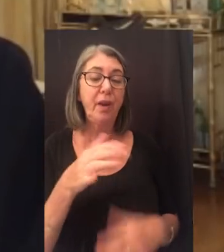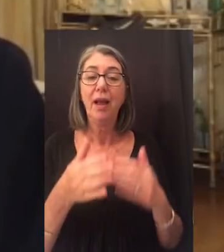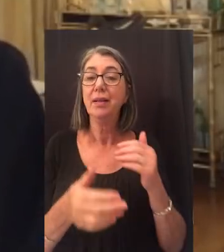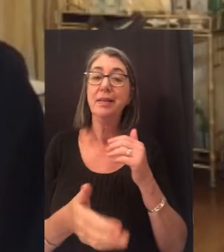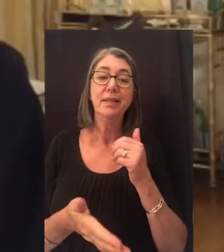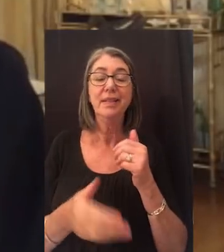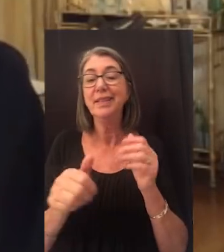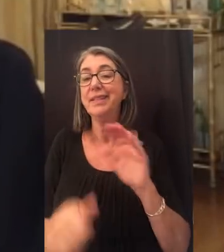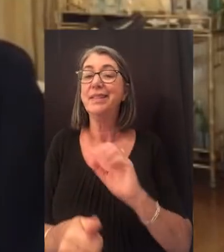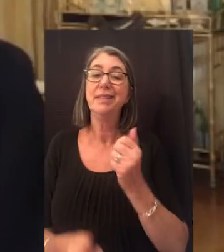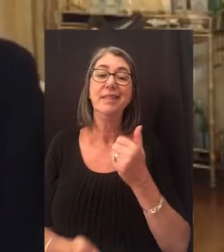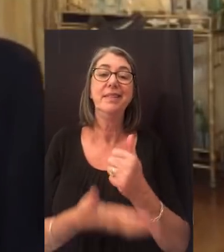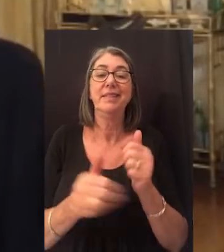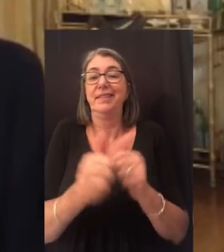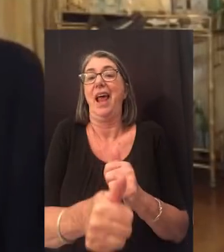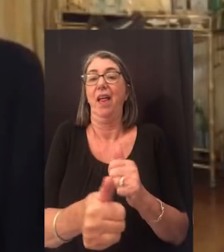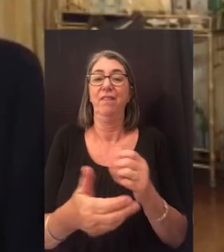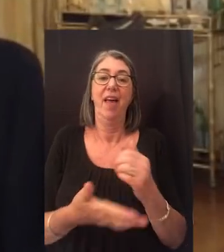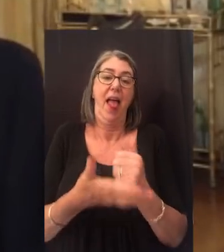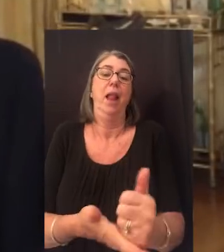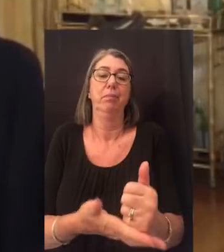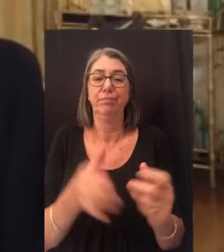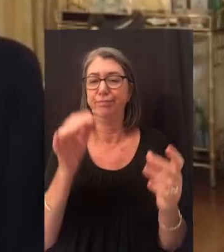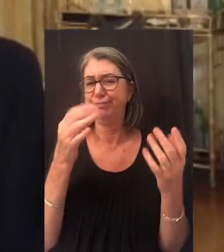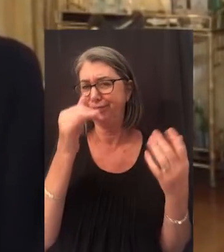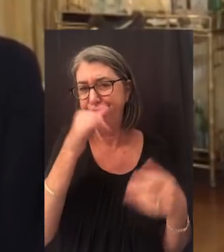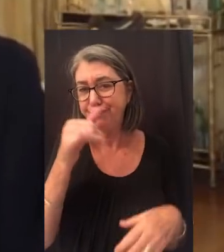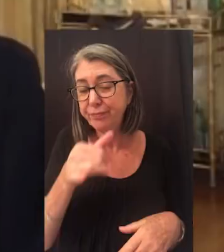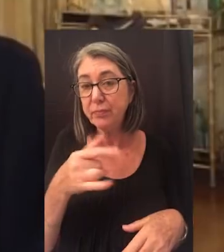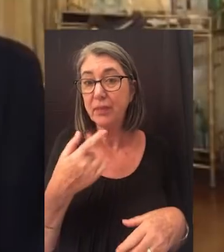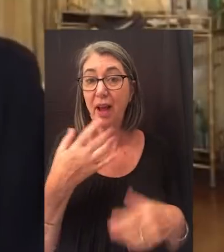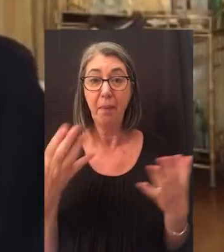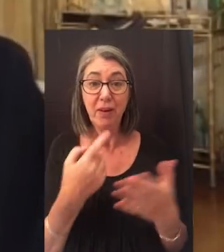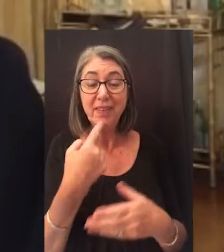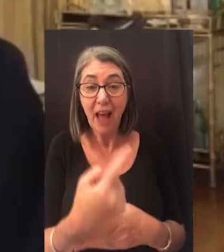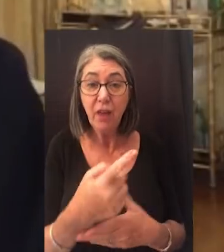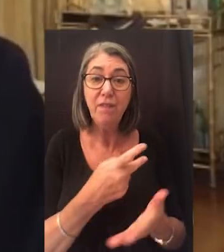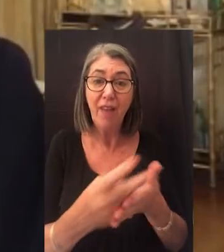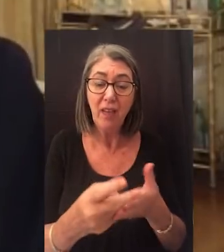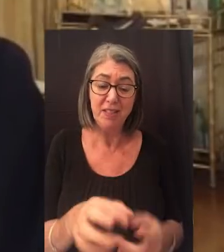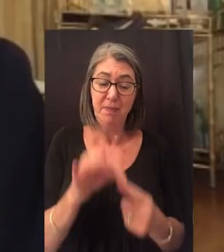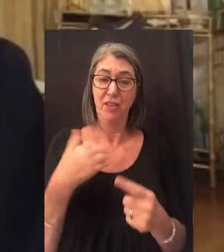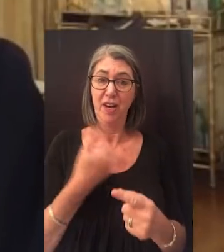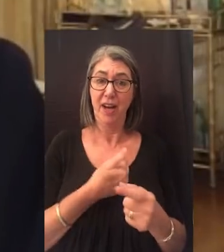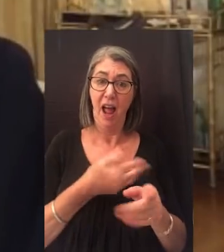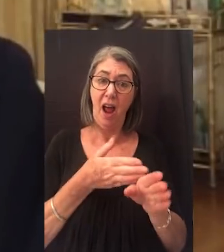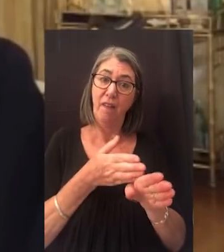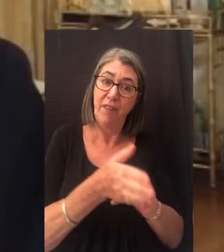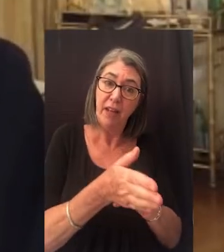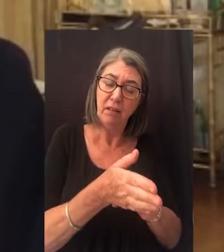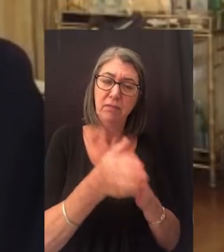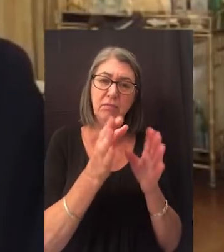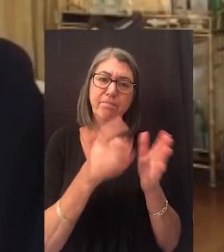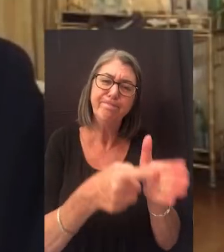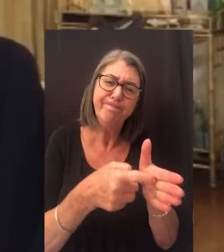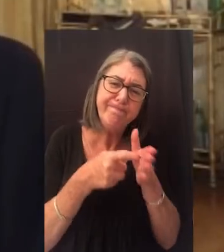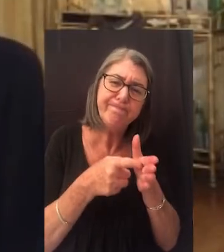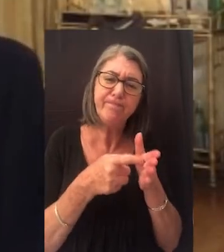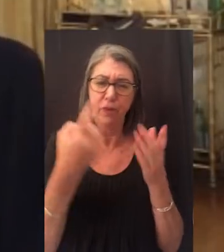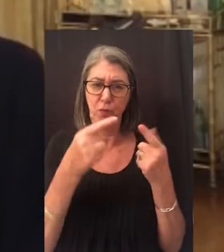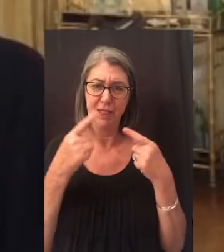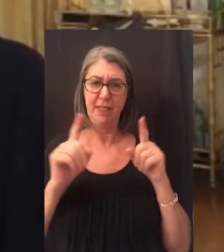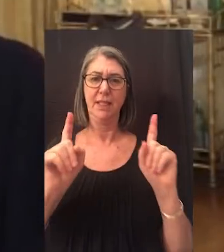nonsense is that? I'm here to tell you that failure, particularly in our fields, is essential to